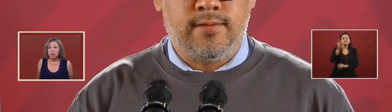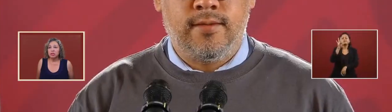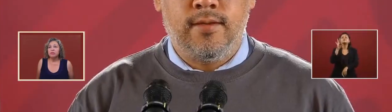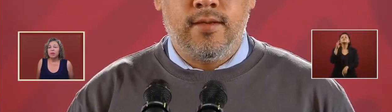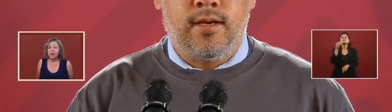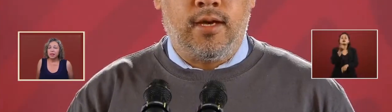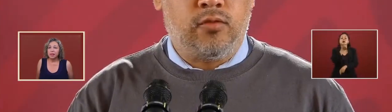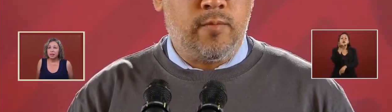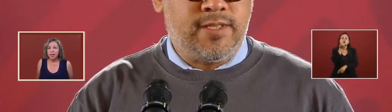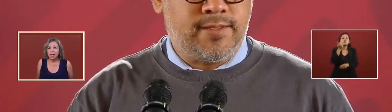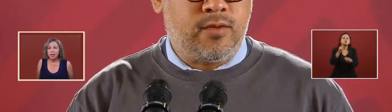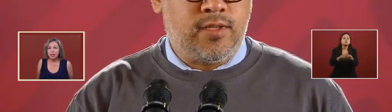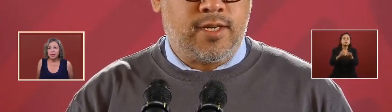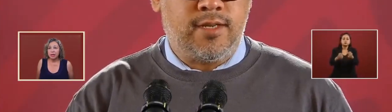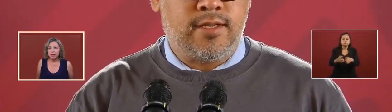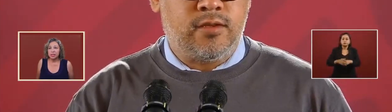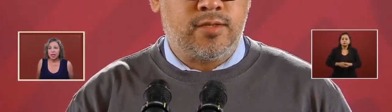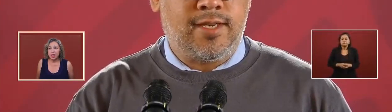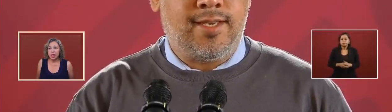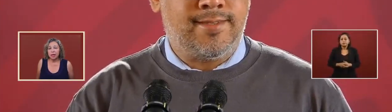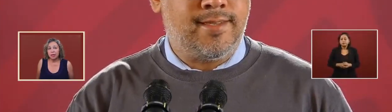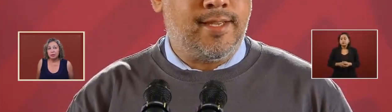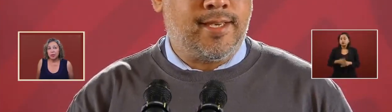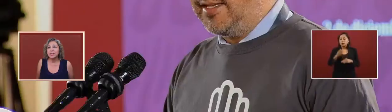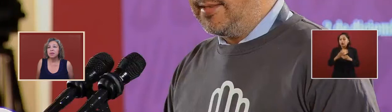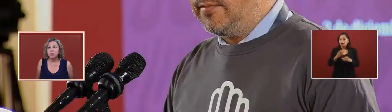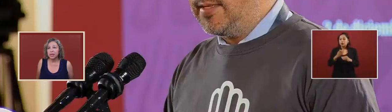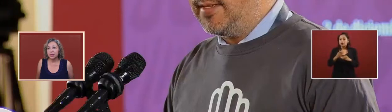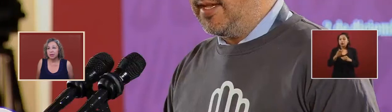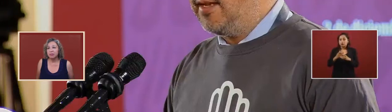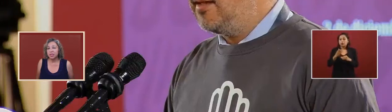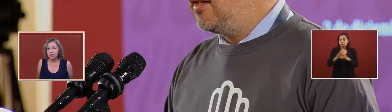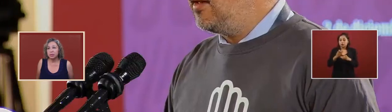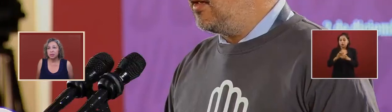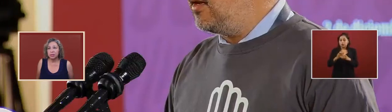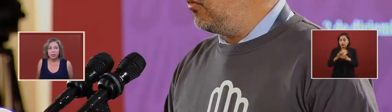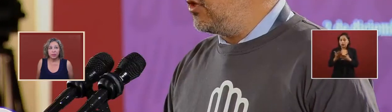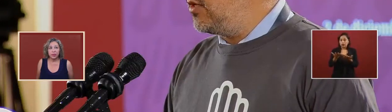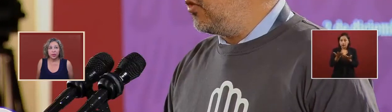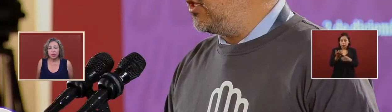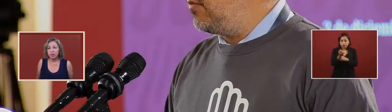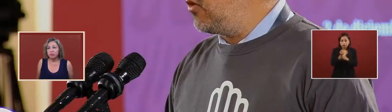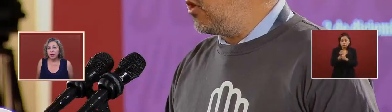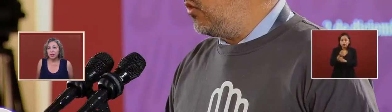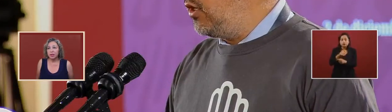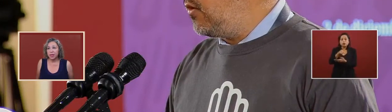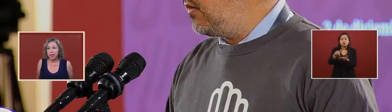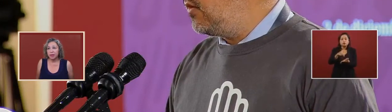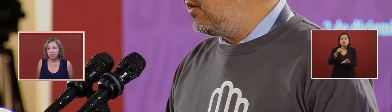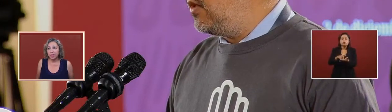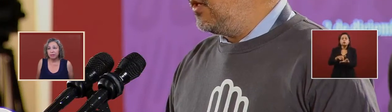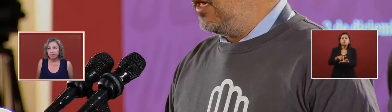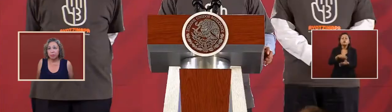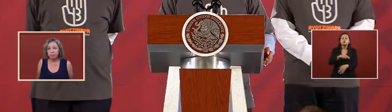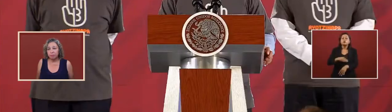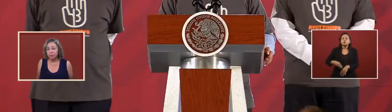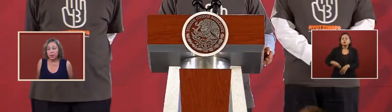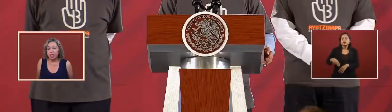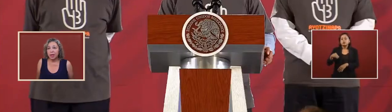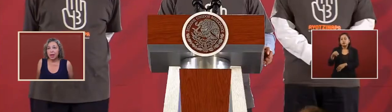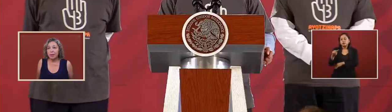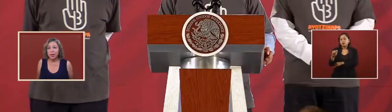goal to find the end uh resting place of these students or their final uh happening